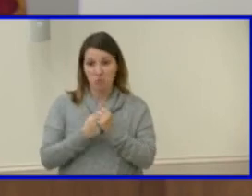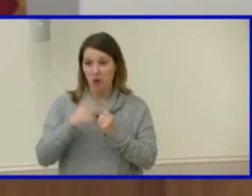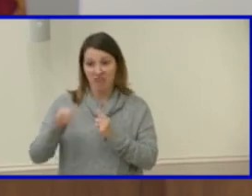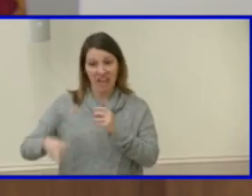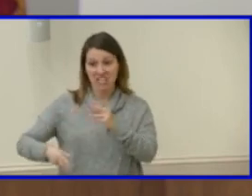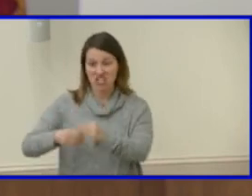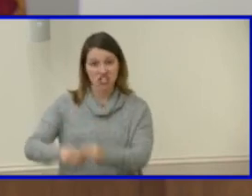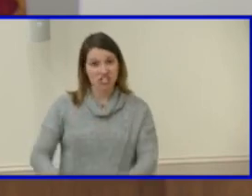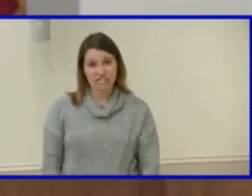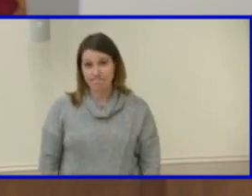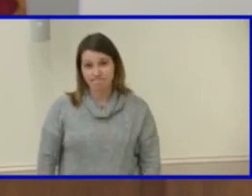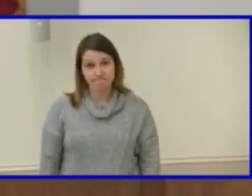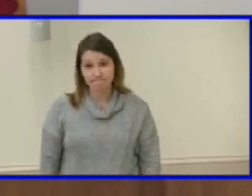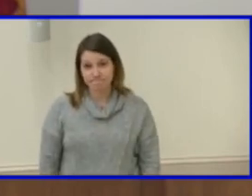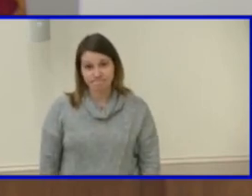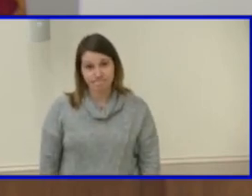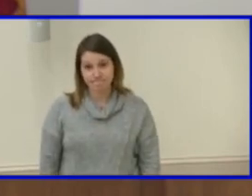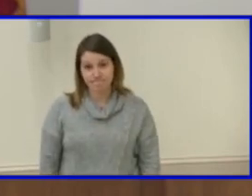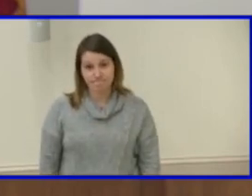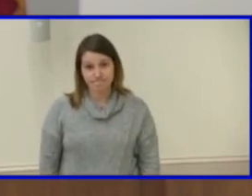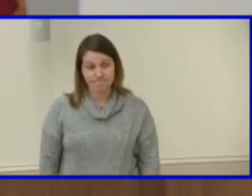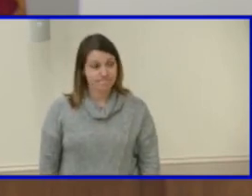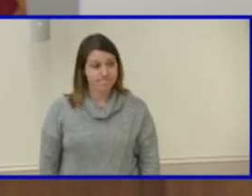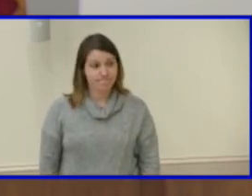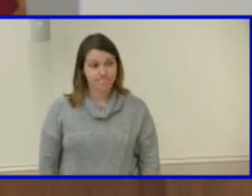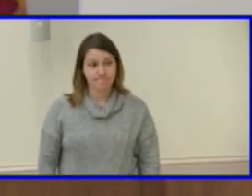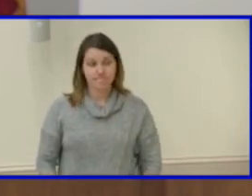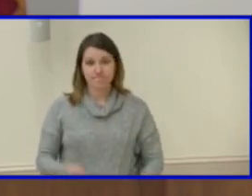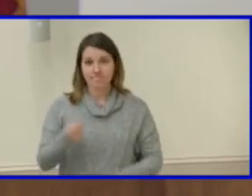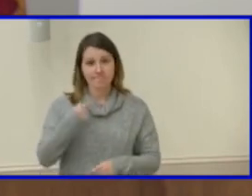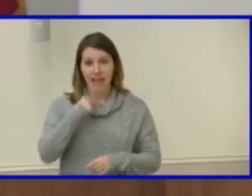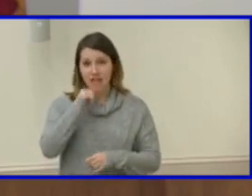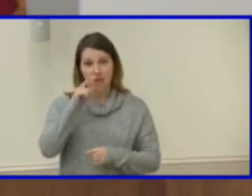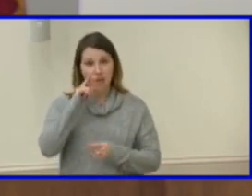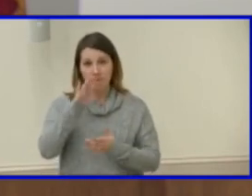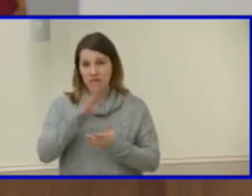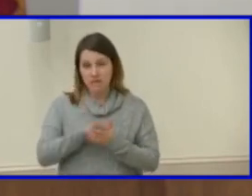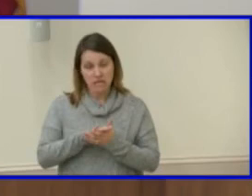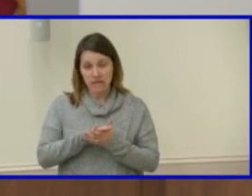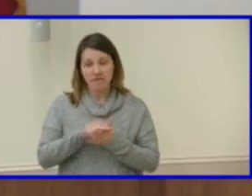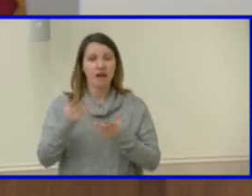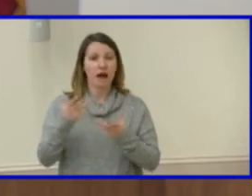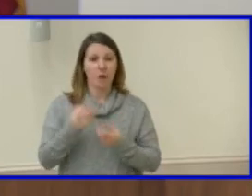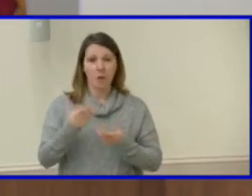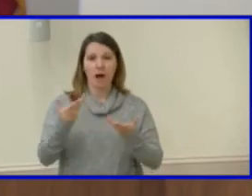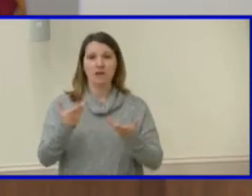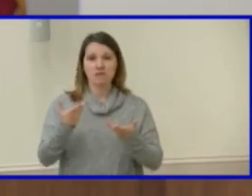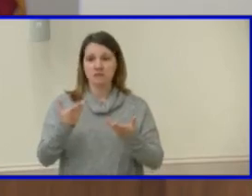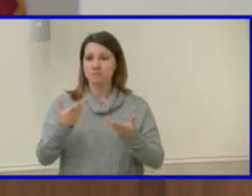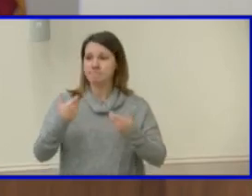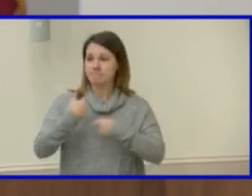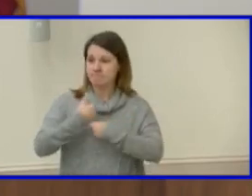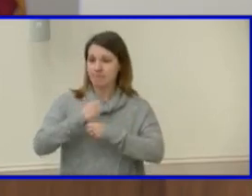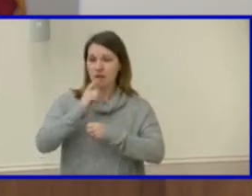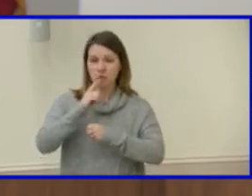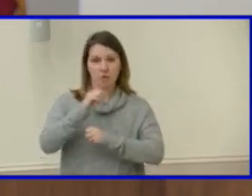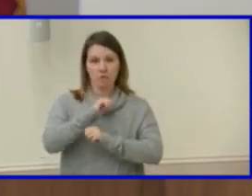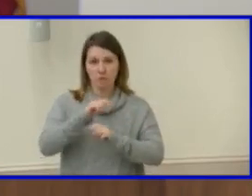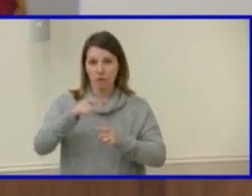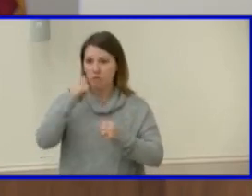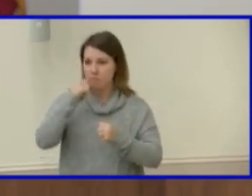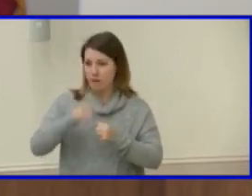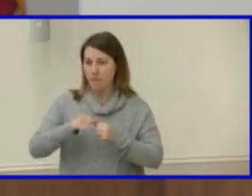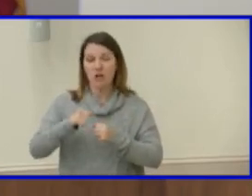a move i don't believe but i just want to go on the record saying that each time